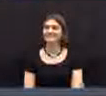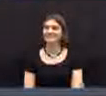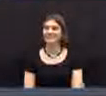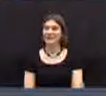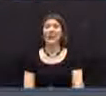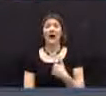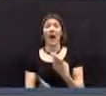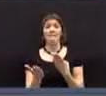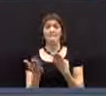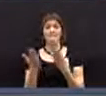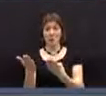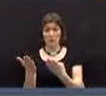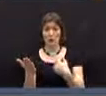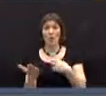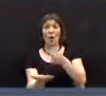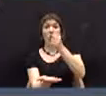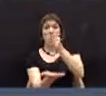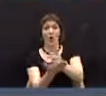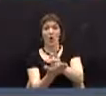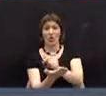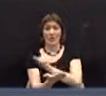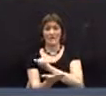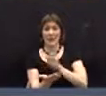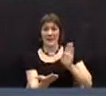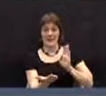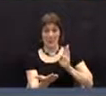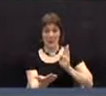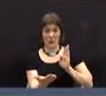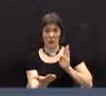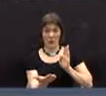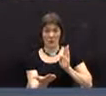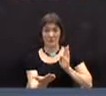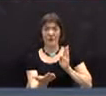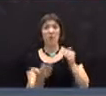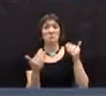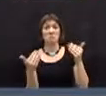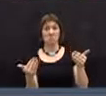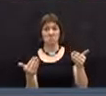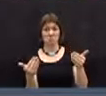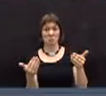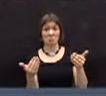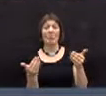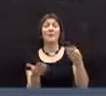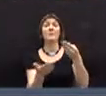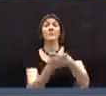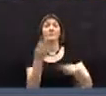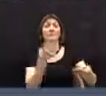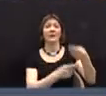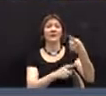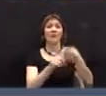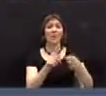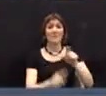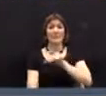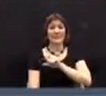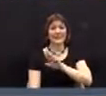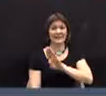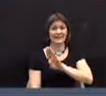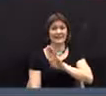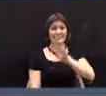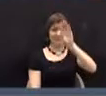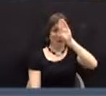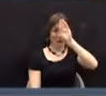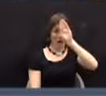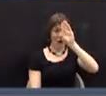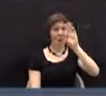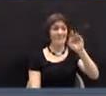I move that we authorize the select board to redirect funds from the police fire facilities